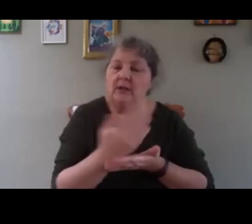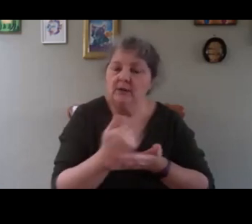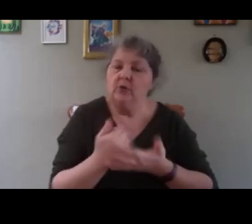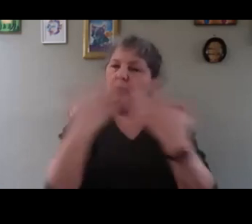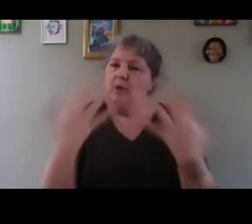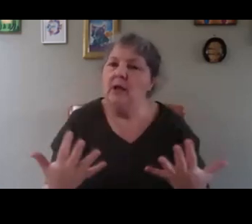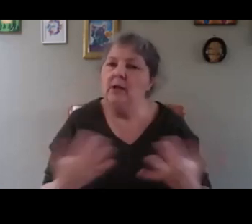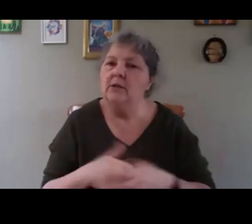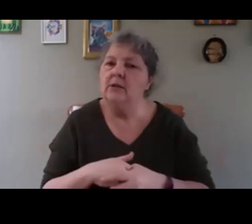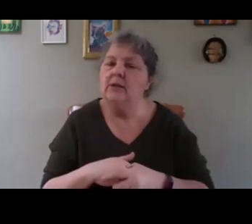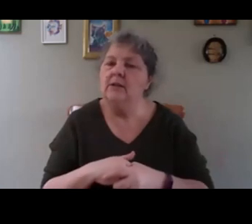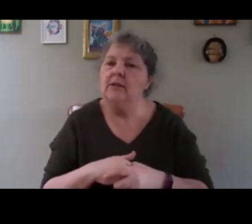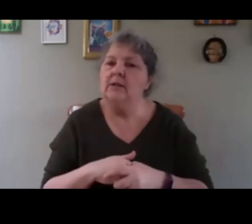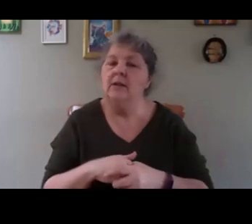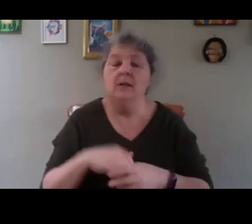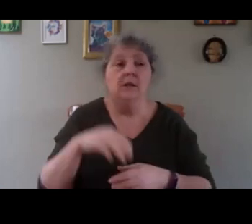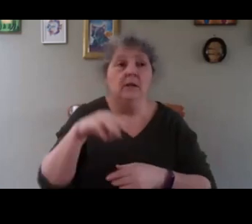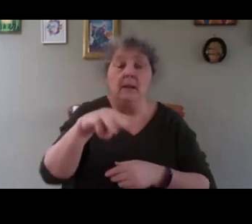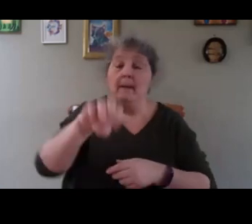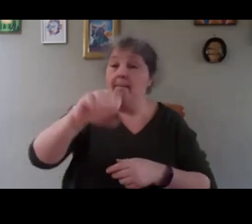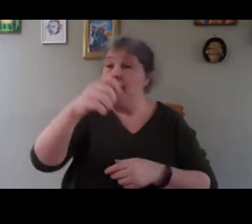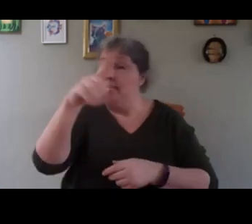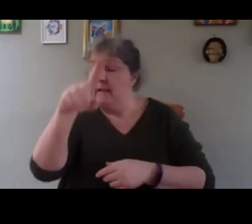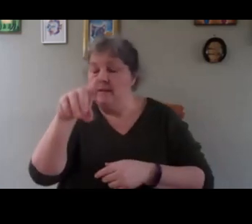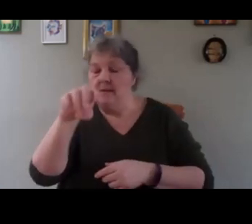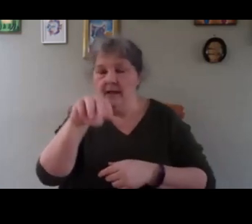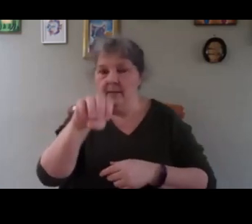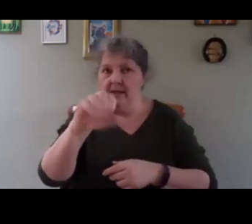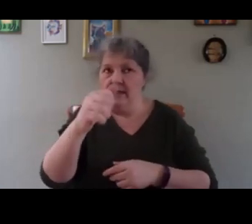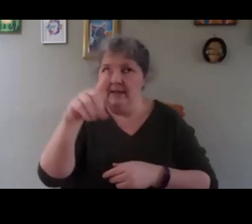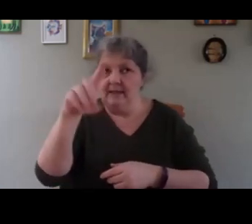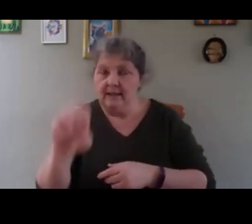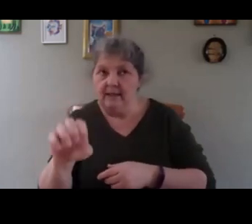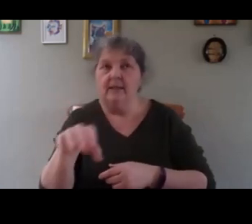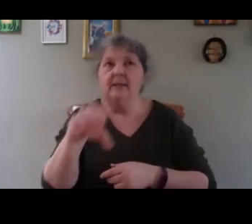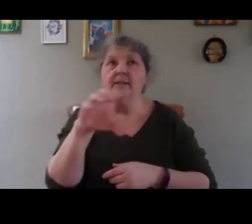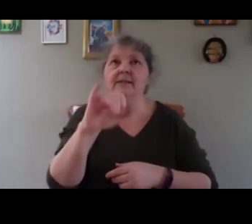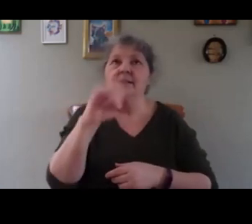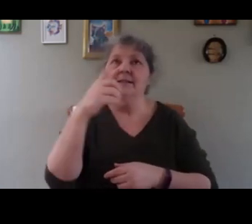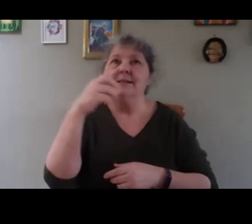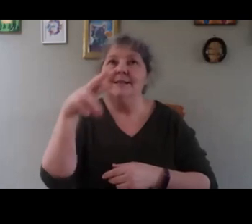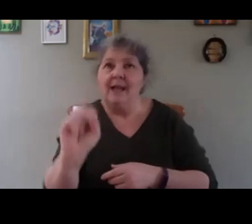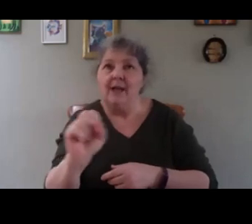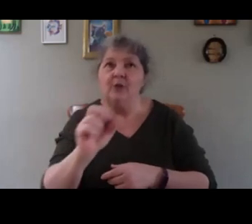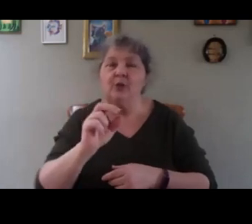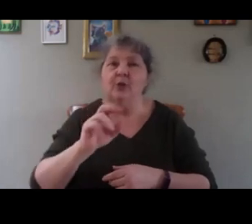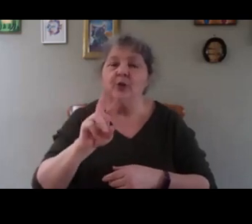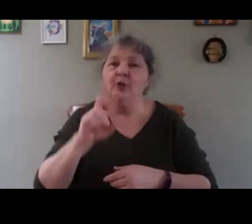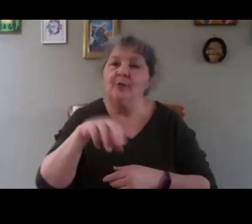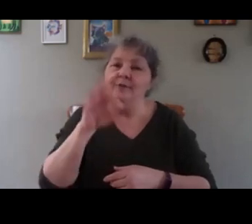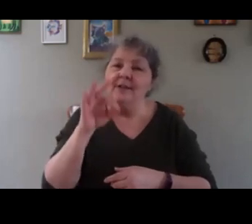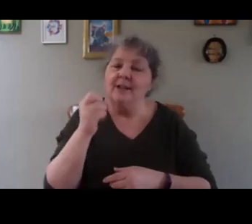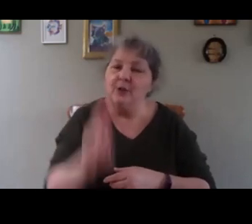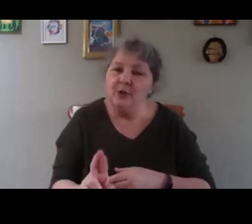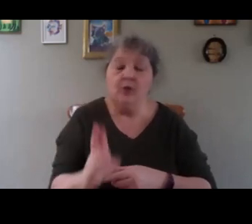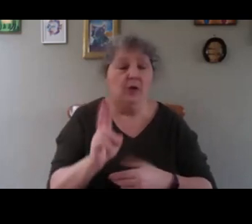mead, cider, cider vinegar. so I try to maximize what I have because